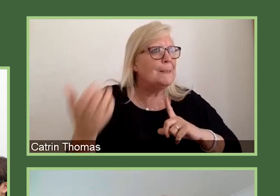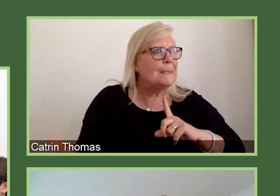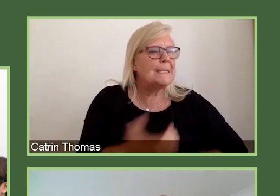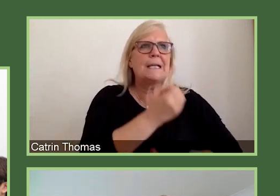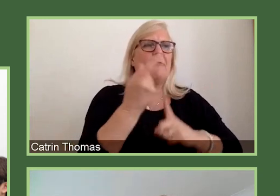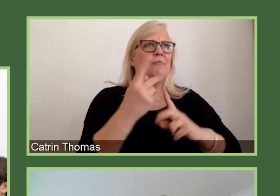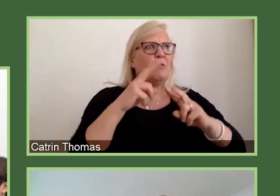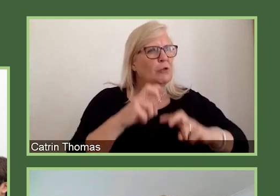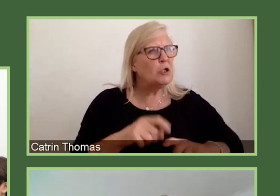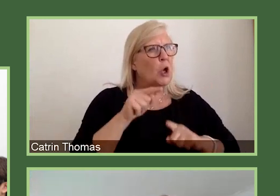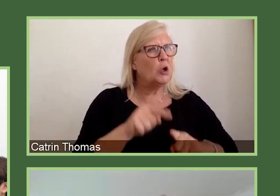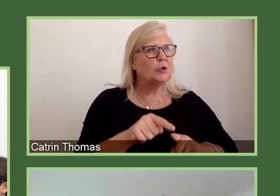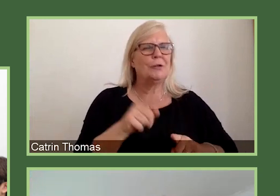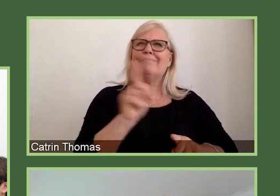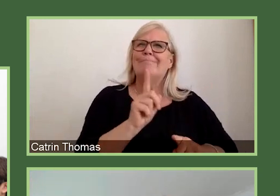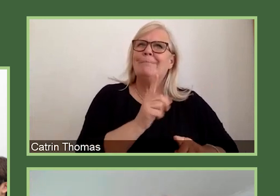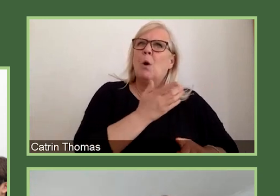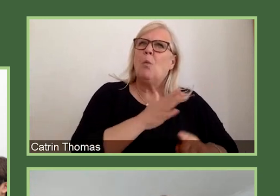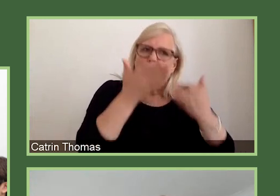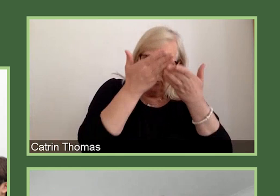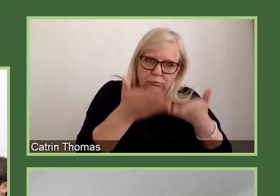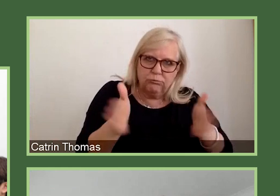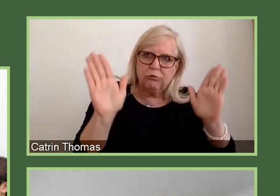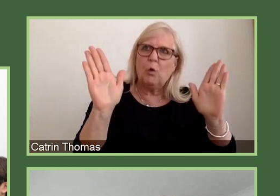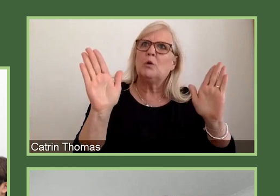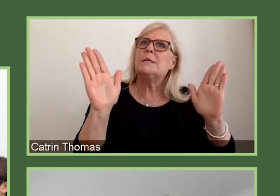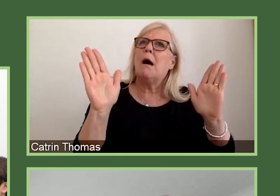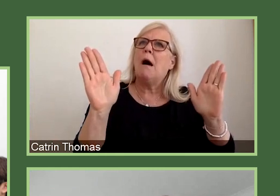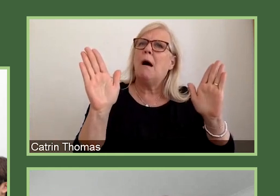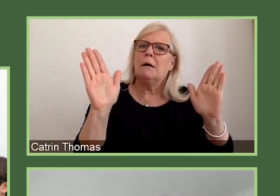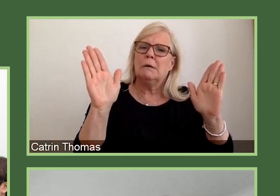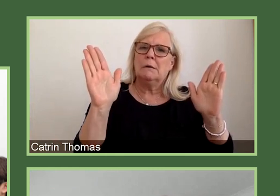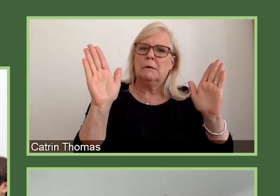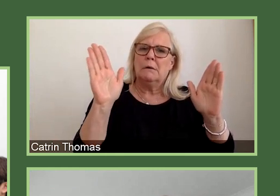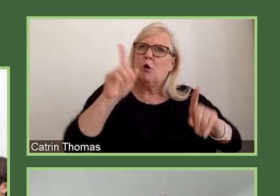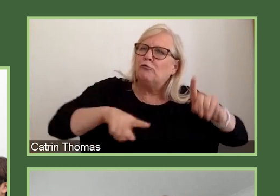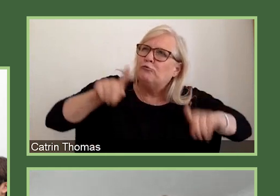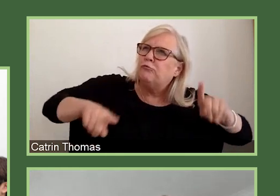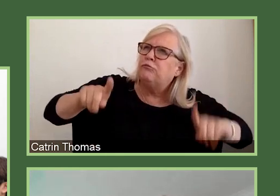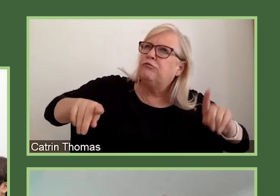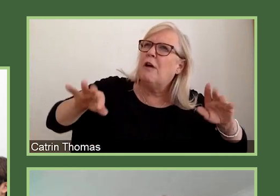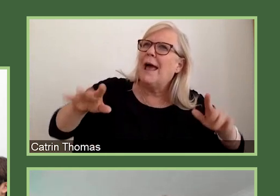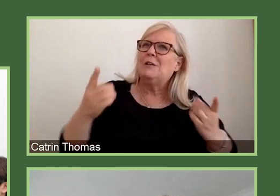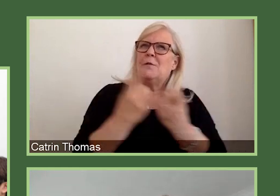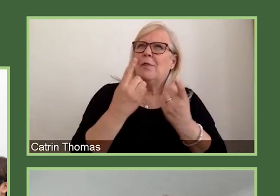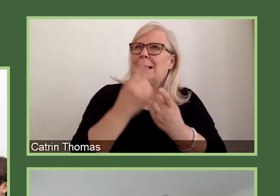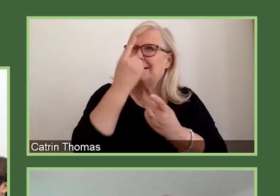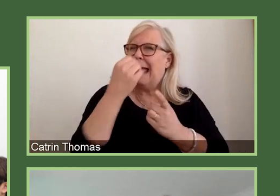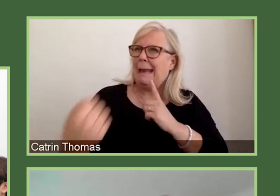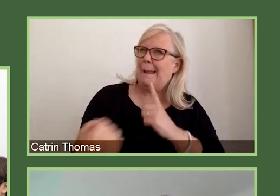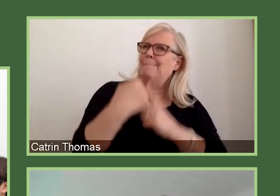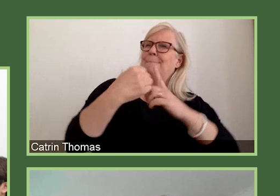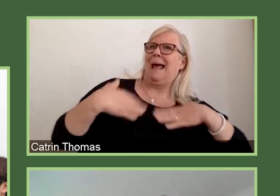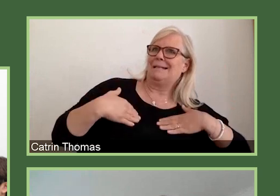a broader discipline set. Discoveries that could impact human health can be